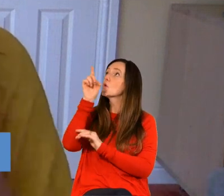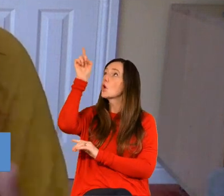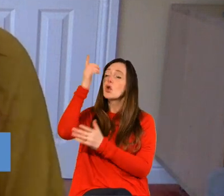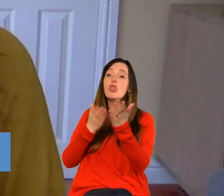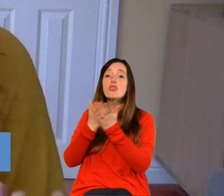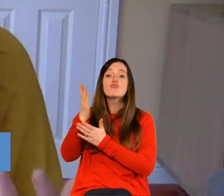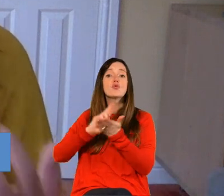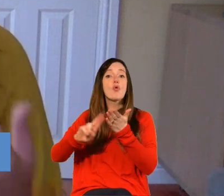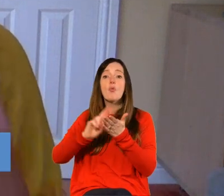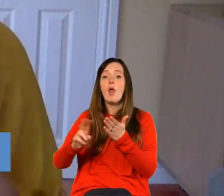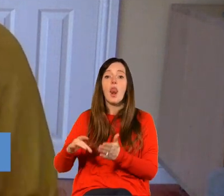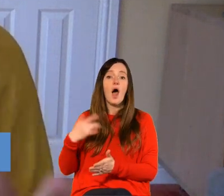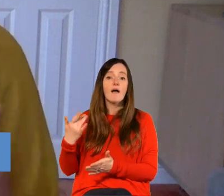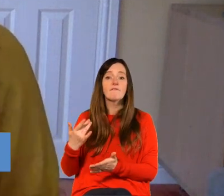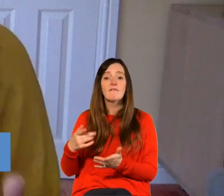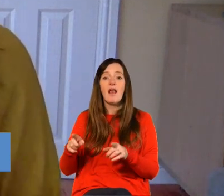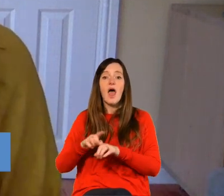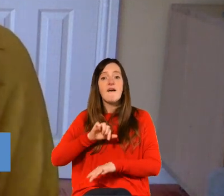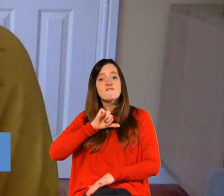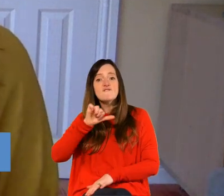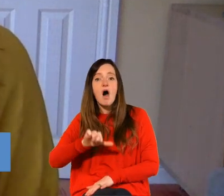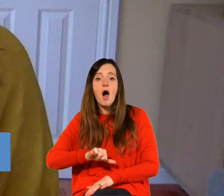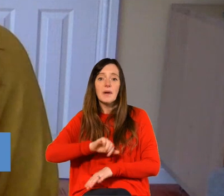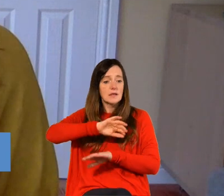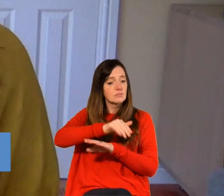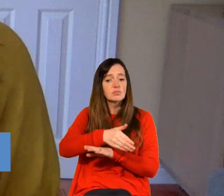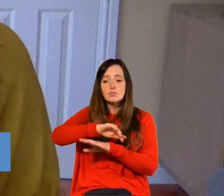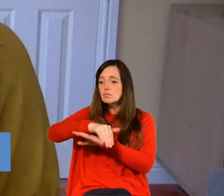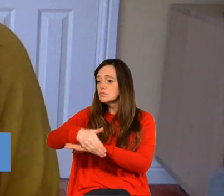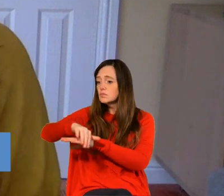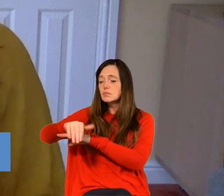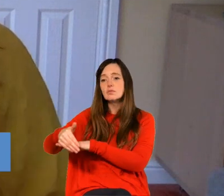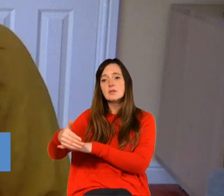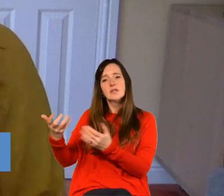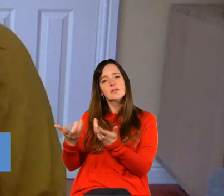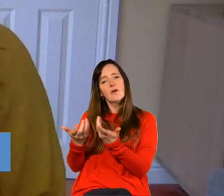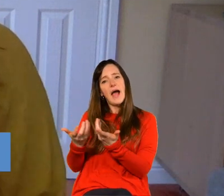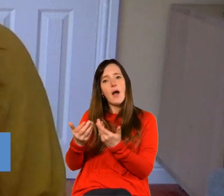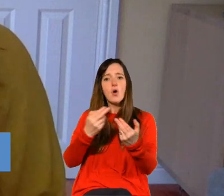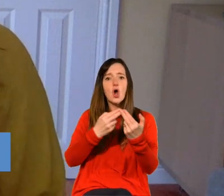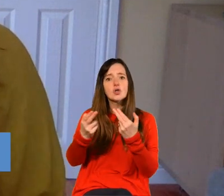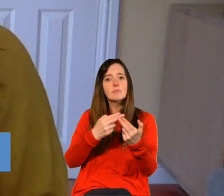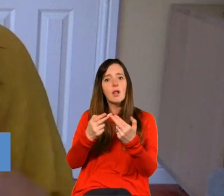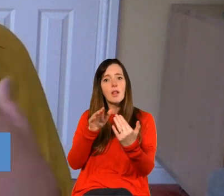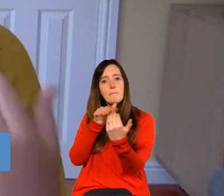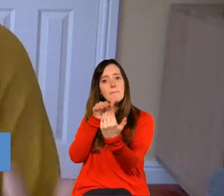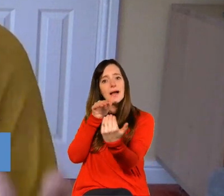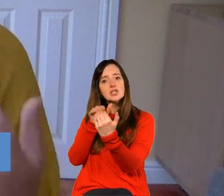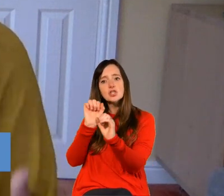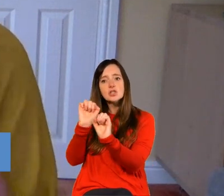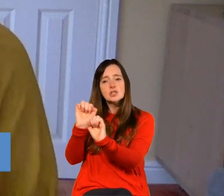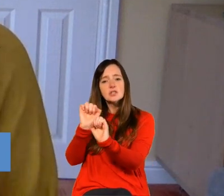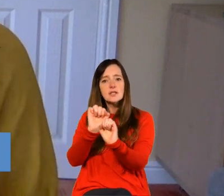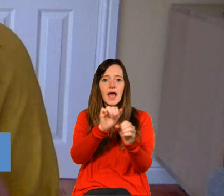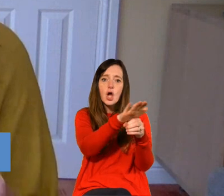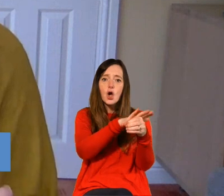agriculture and farming and so how do we kind of contextualize the gospel uh is really important when it comes to our friends and so i think listening